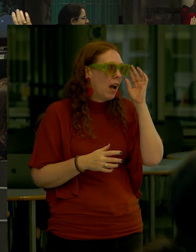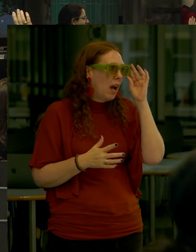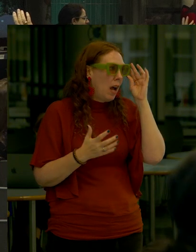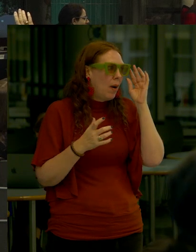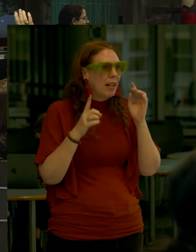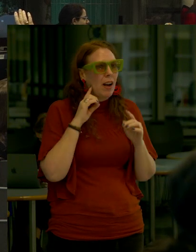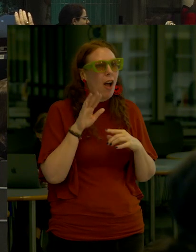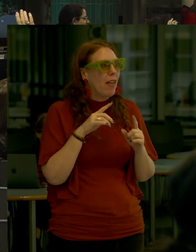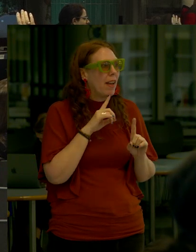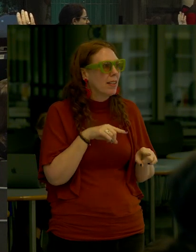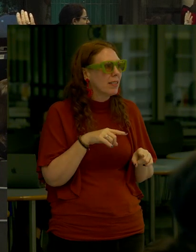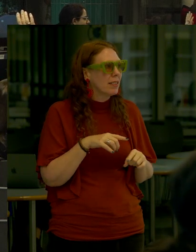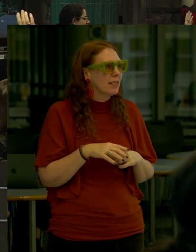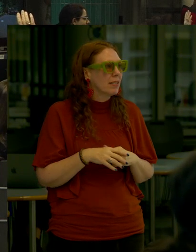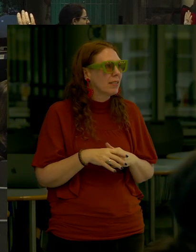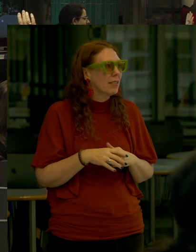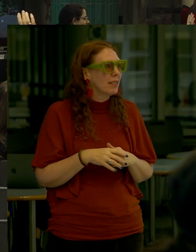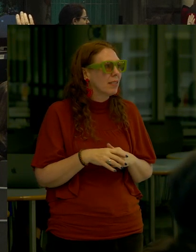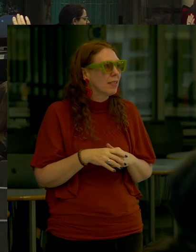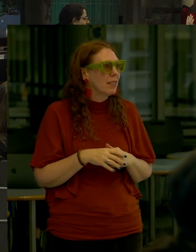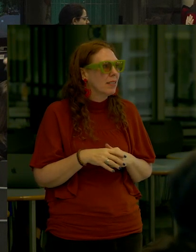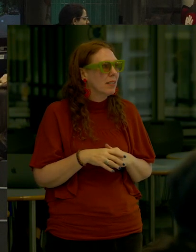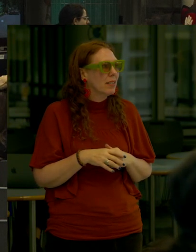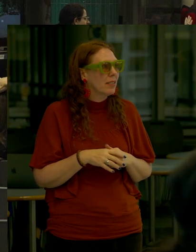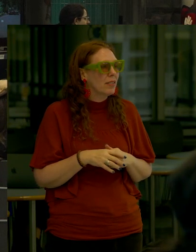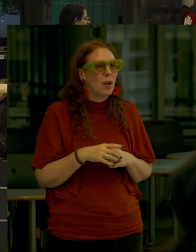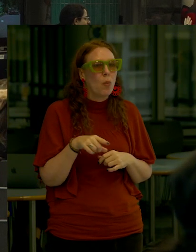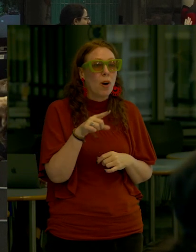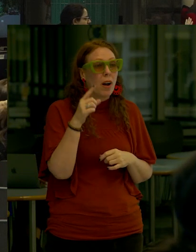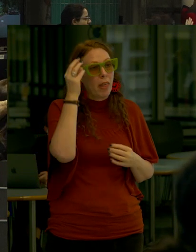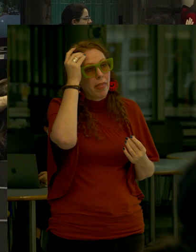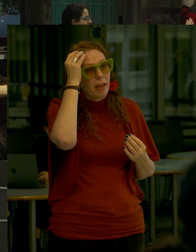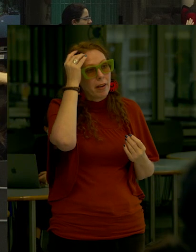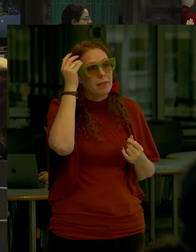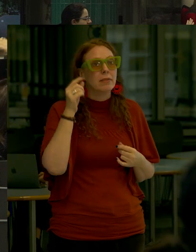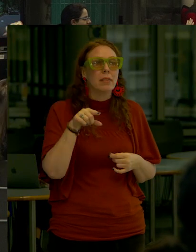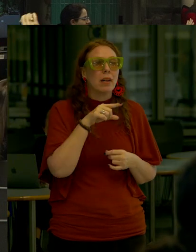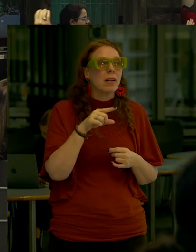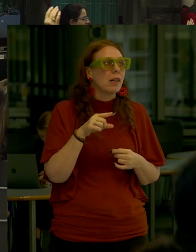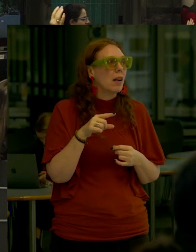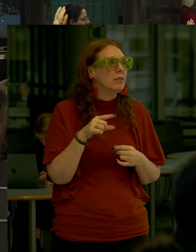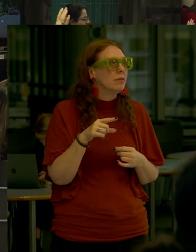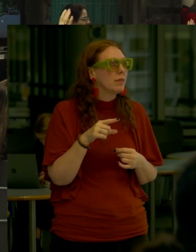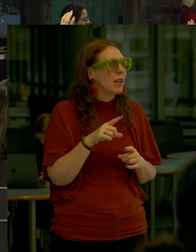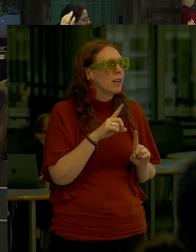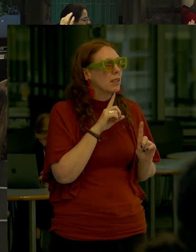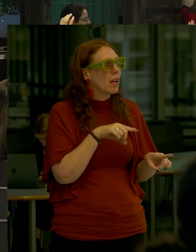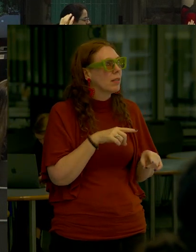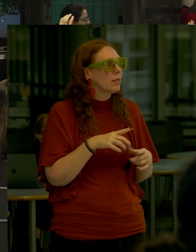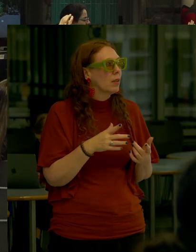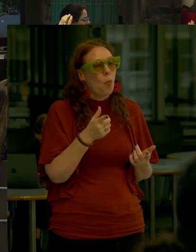Yeah, but part of it is why I want to have these questions right now And say it is because I want everyone to think about that And weigh in on it and mention it